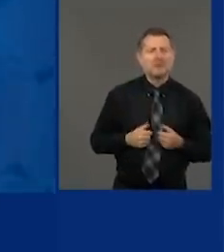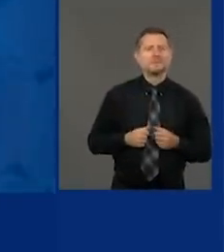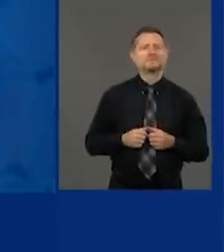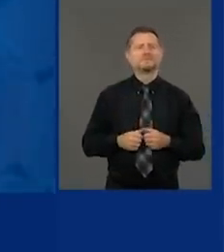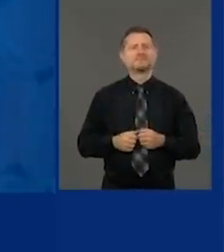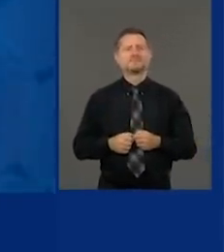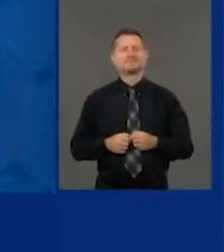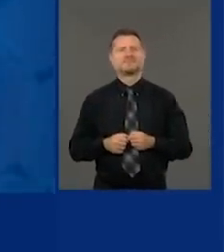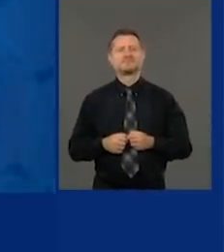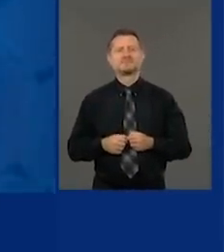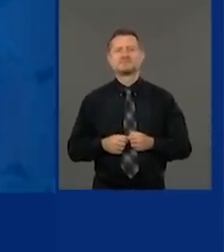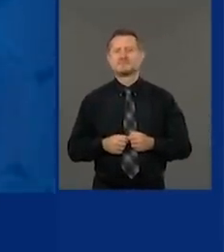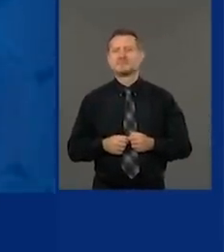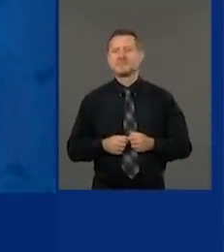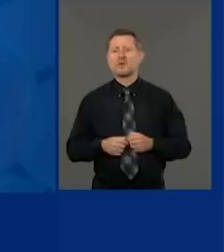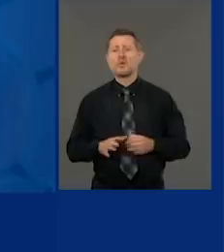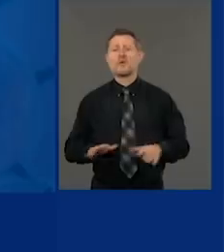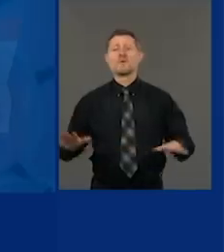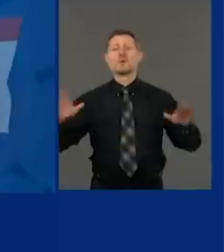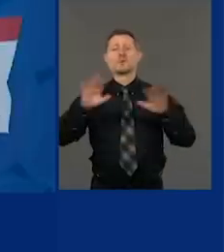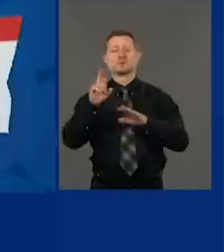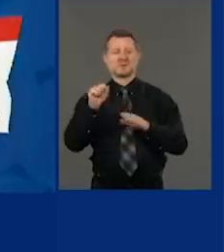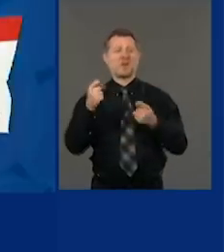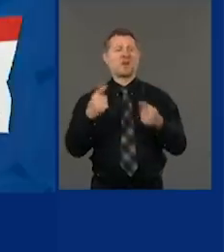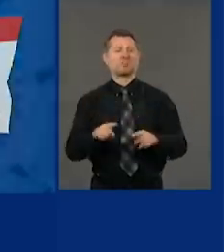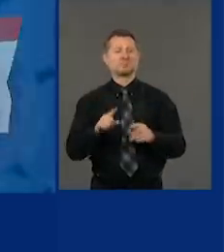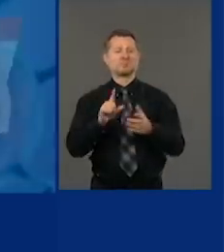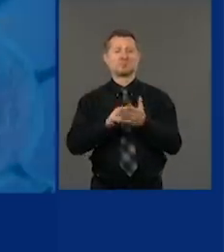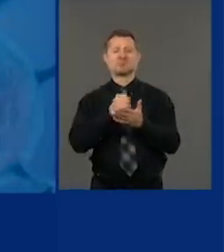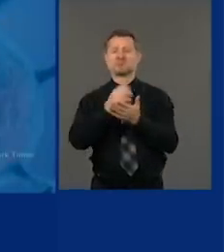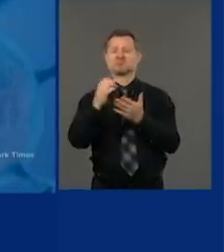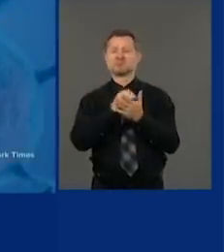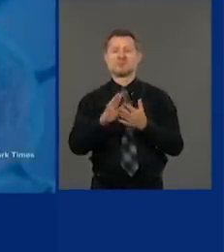It's all across the country. And it is undeniable.